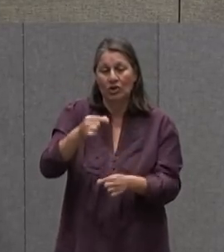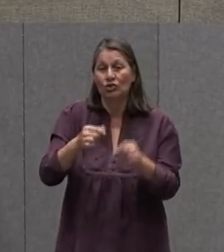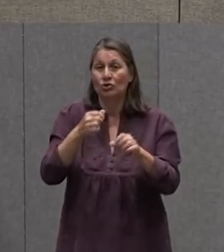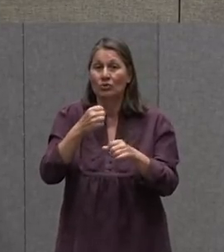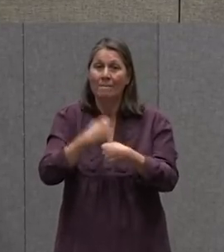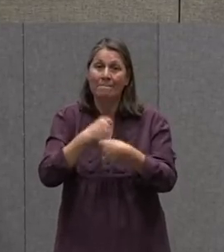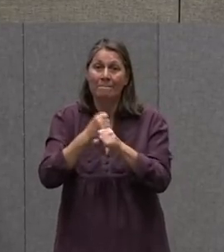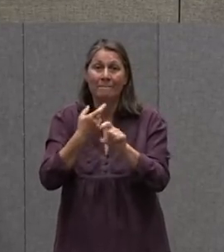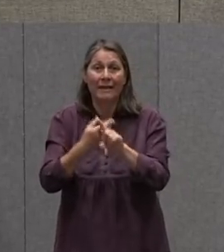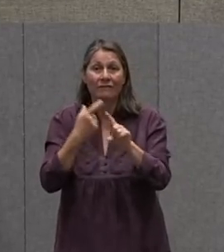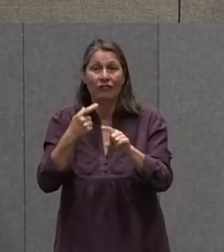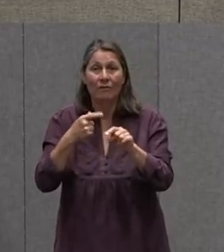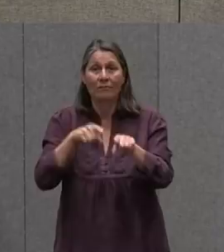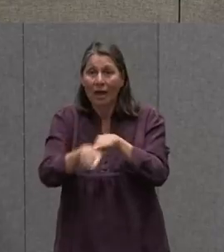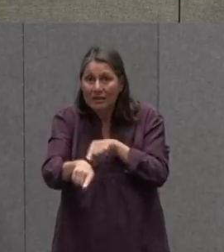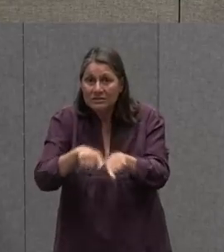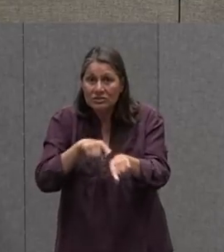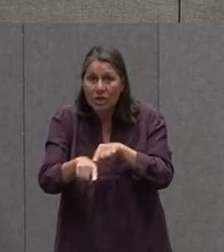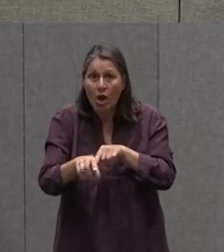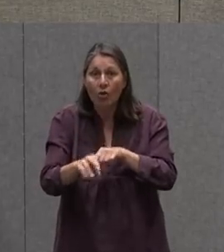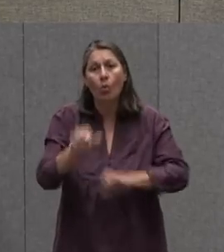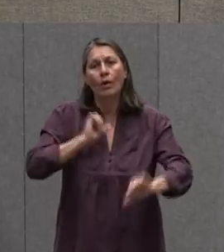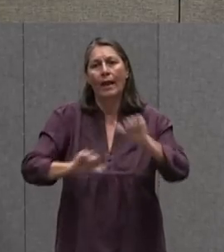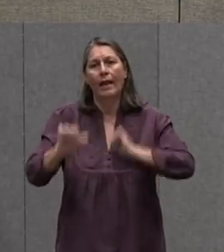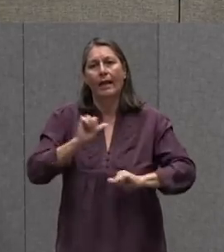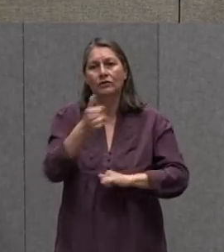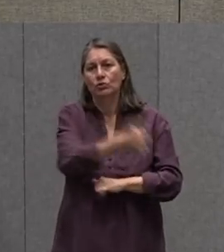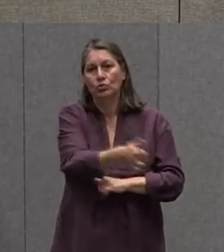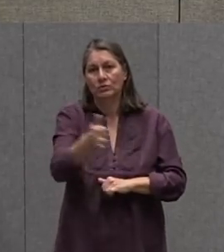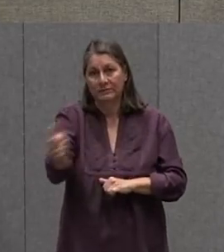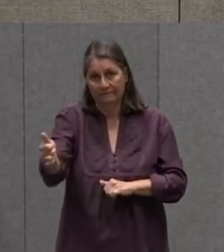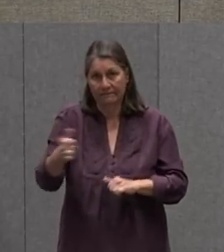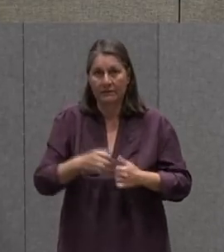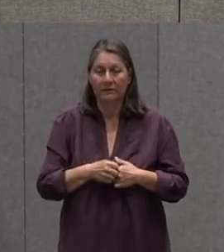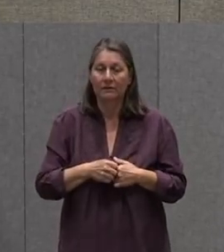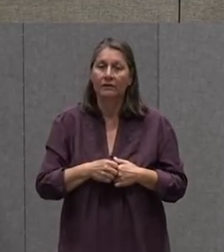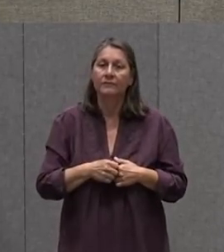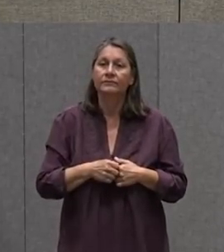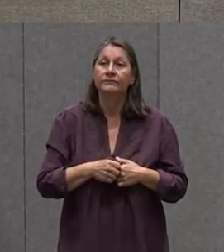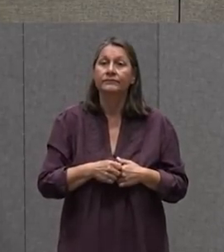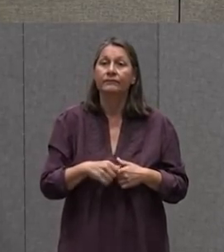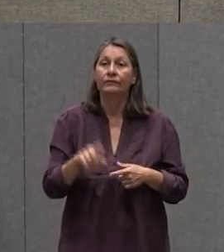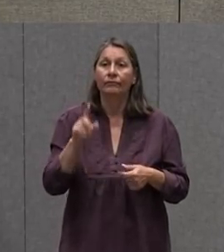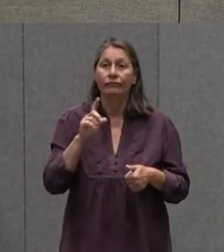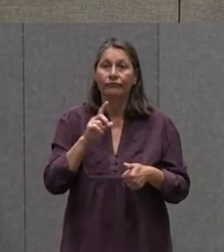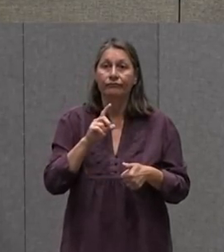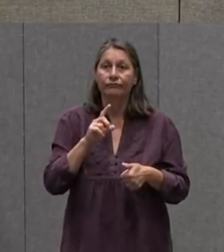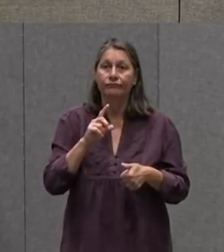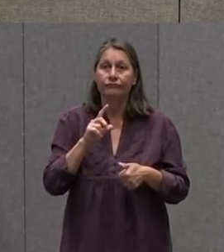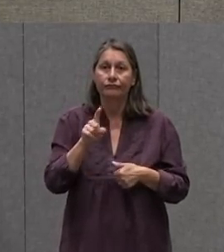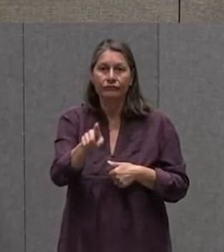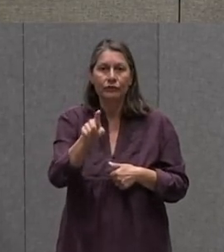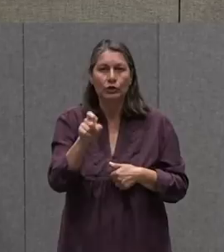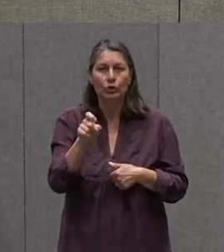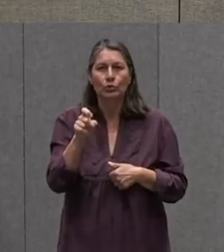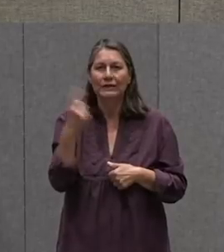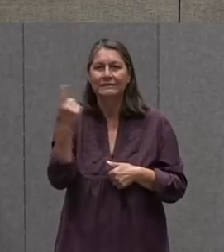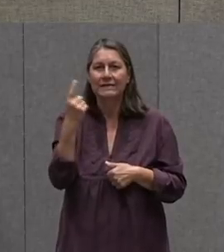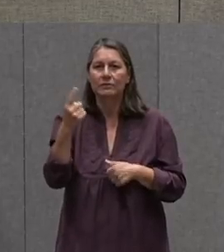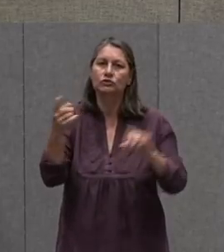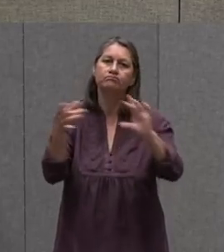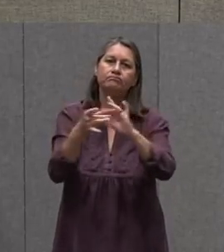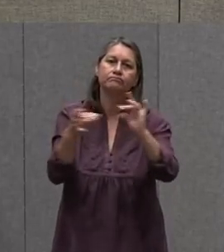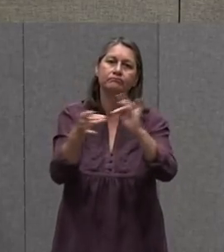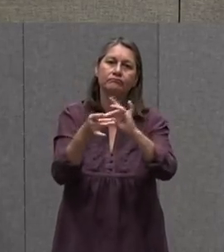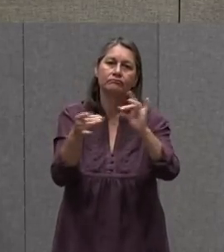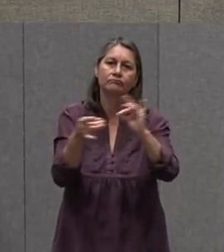Could Just Act It Out Yourself I'm Just Using Puppets To Show You Also Need To Think About Do You Need A Narrator In